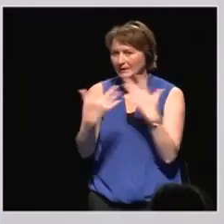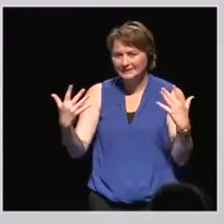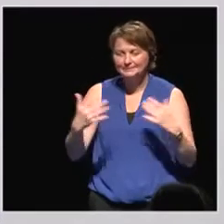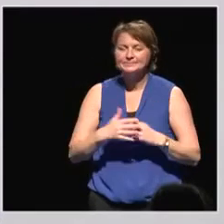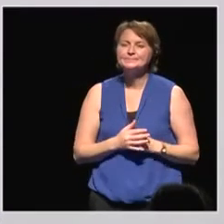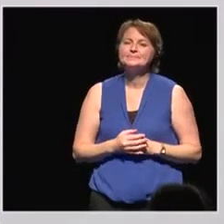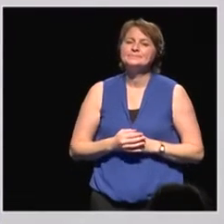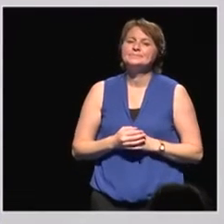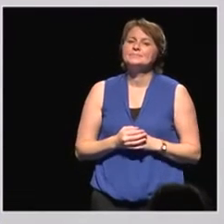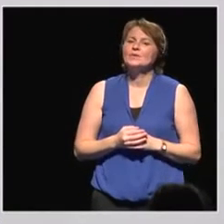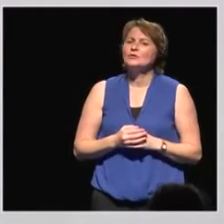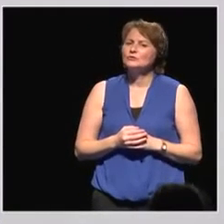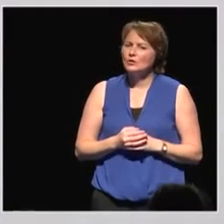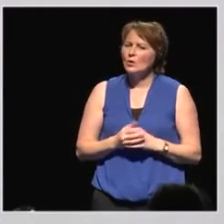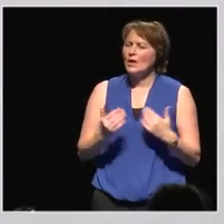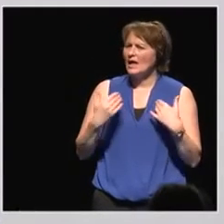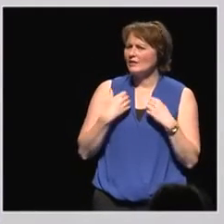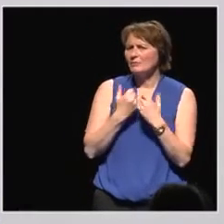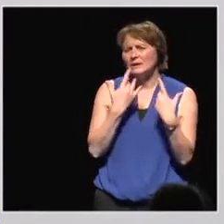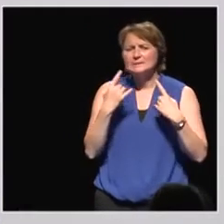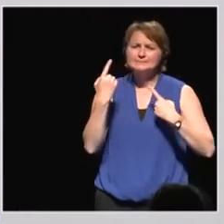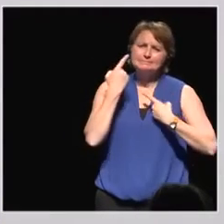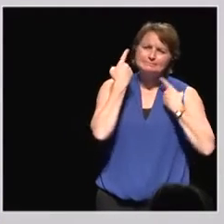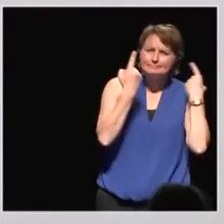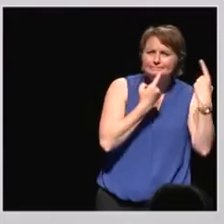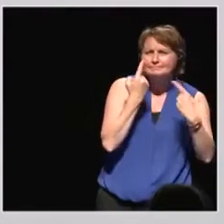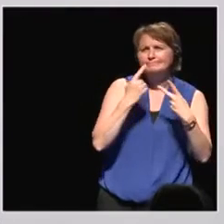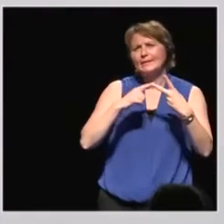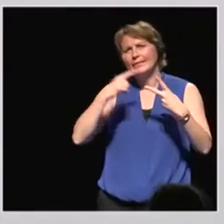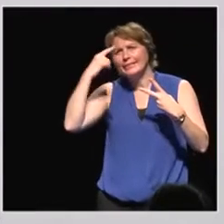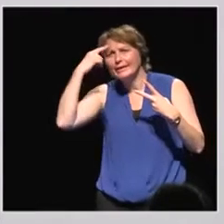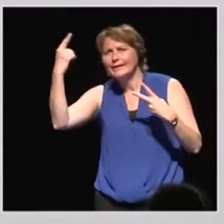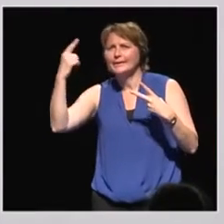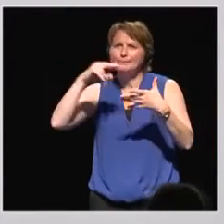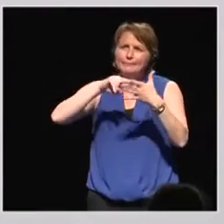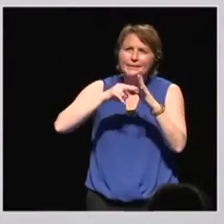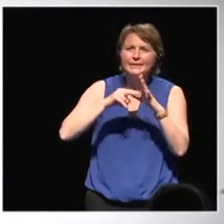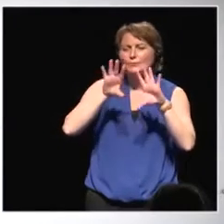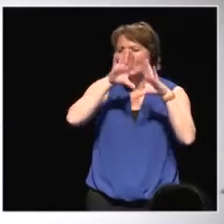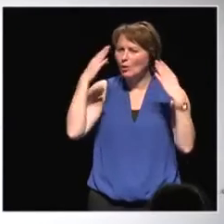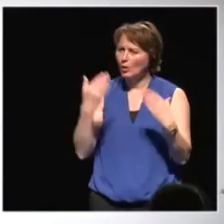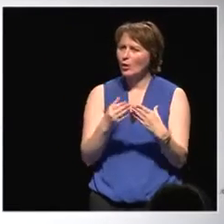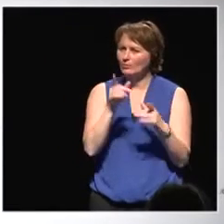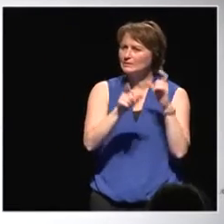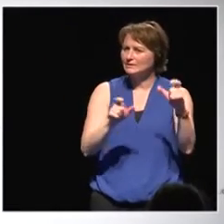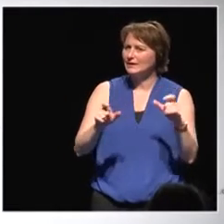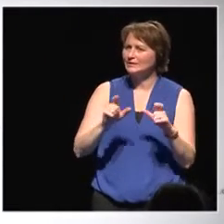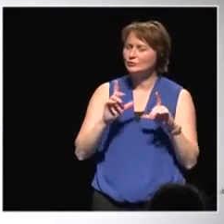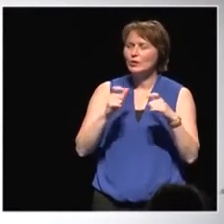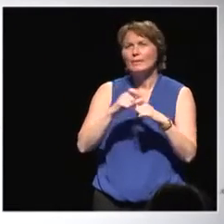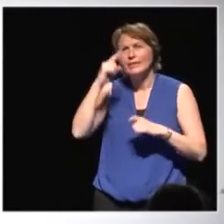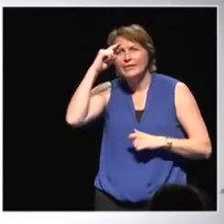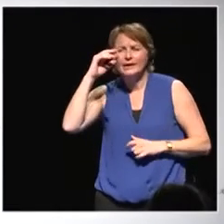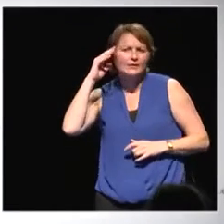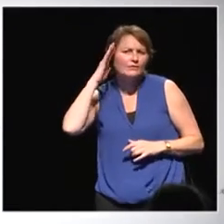considerations and concepts about global citizenship are driven by projections into the